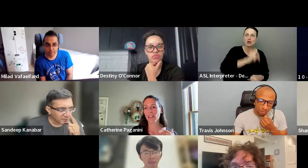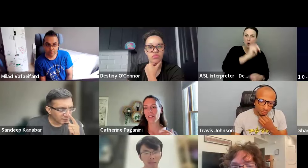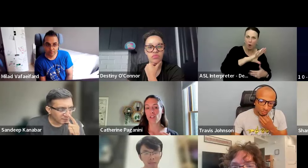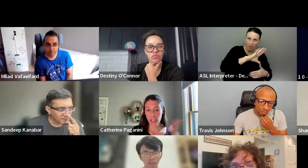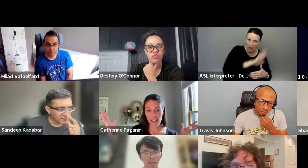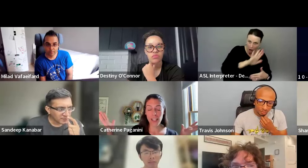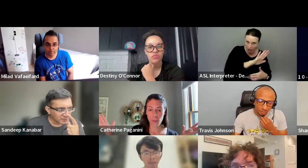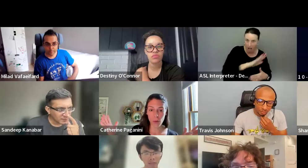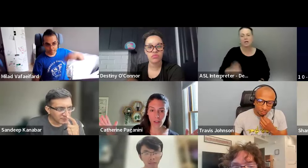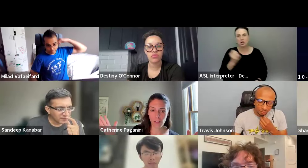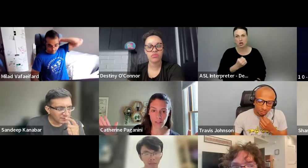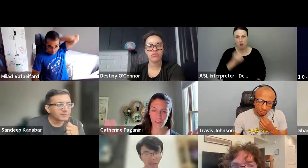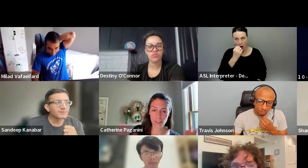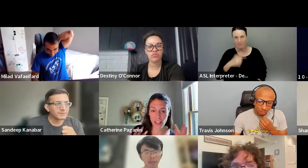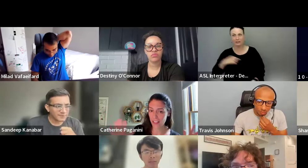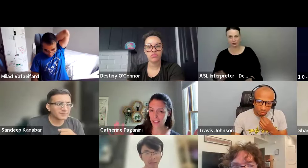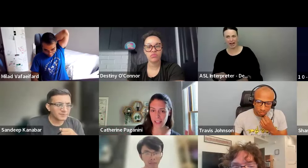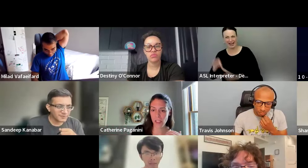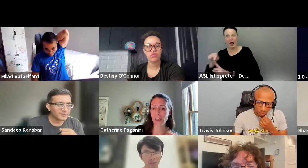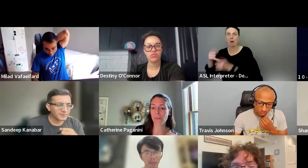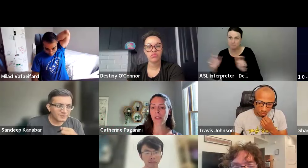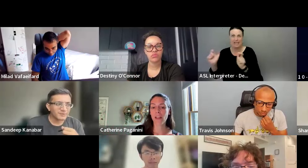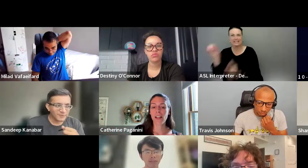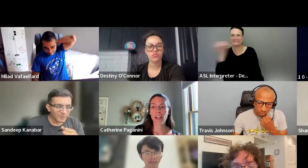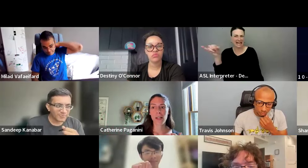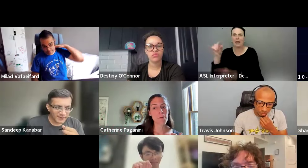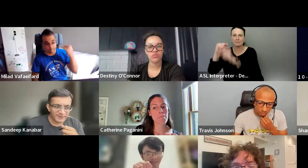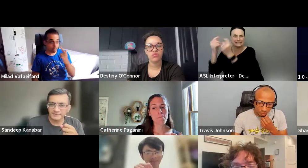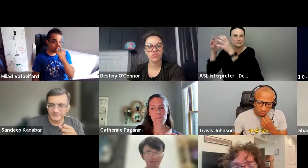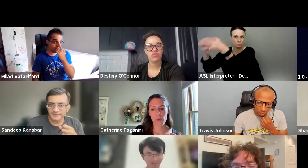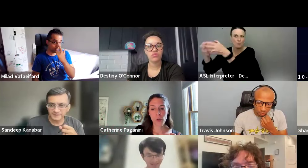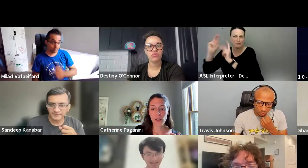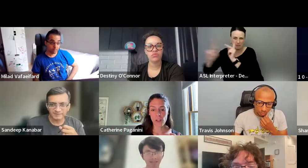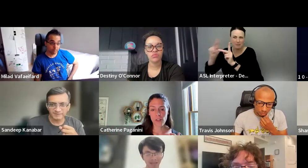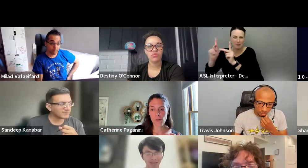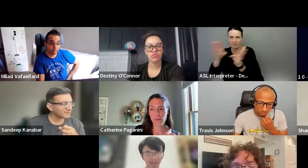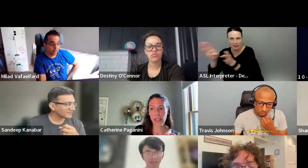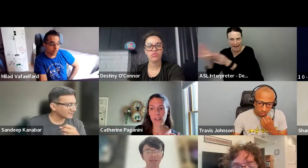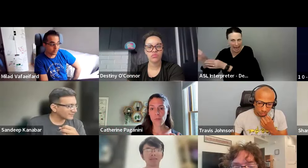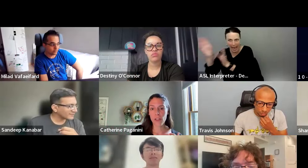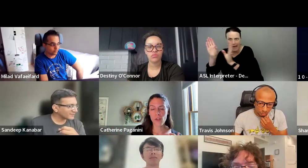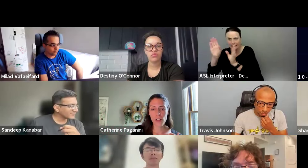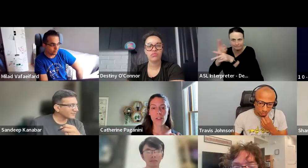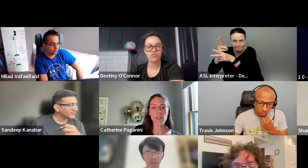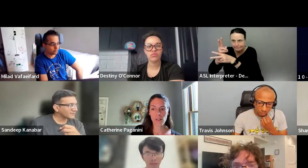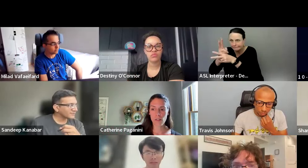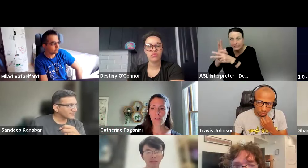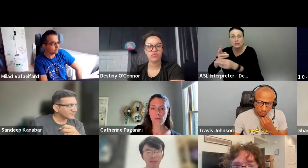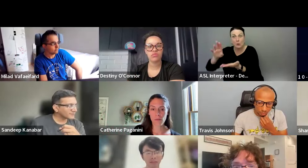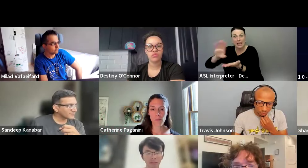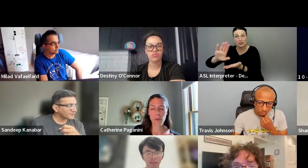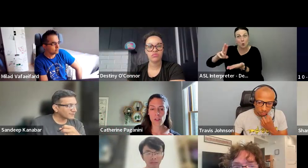then China. So that's like the big one. So that's the same team. Um, so yeah, just in the registration,